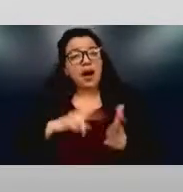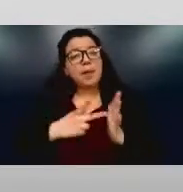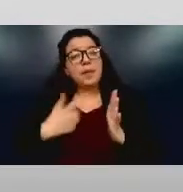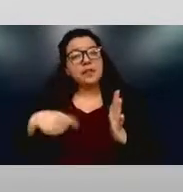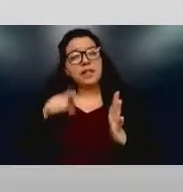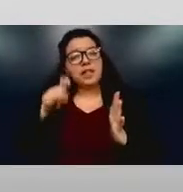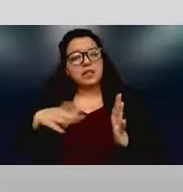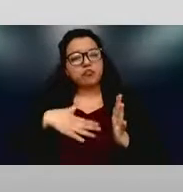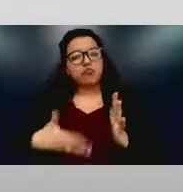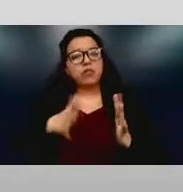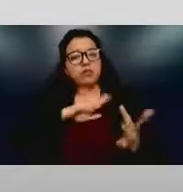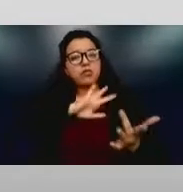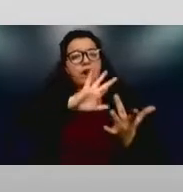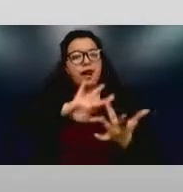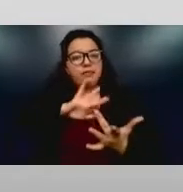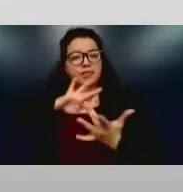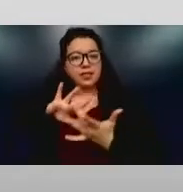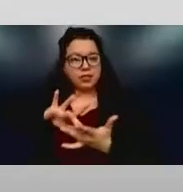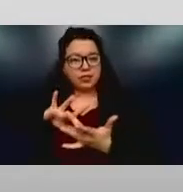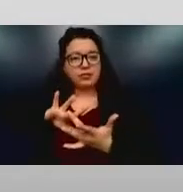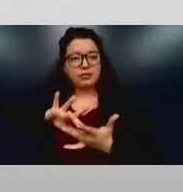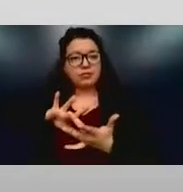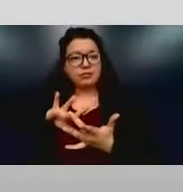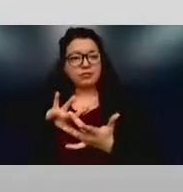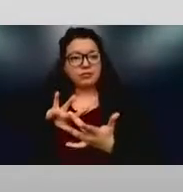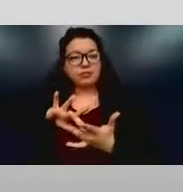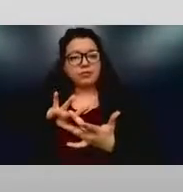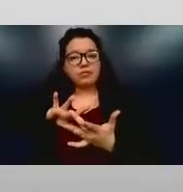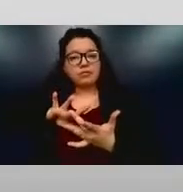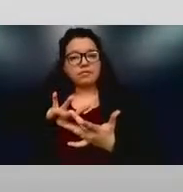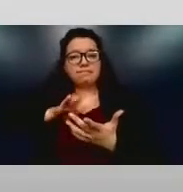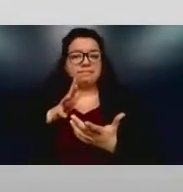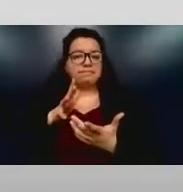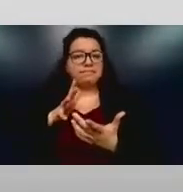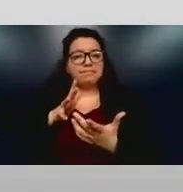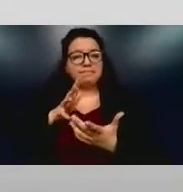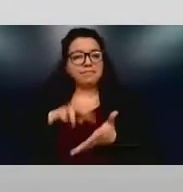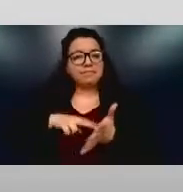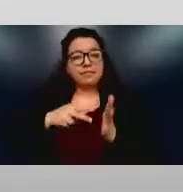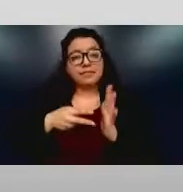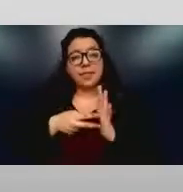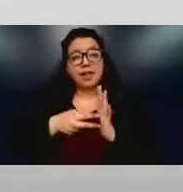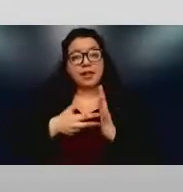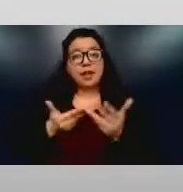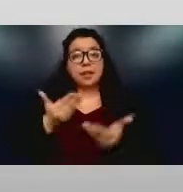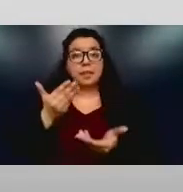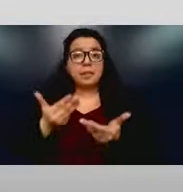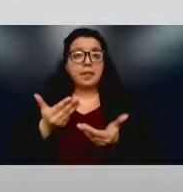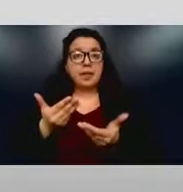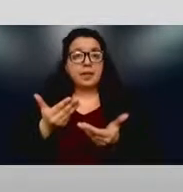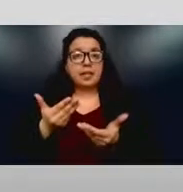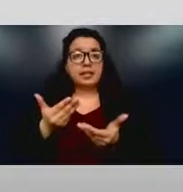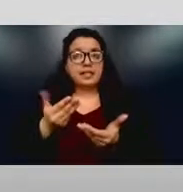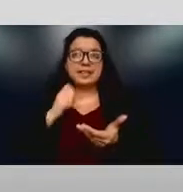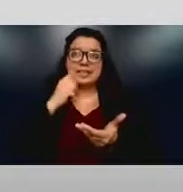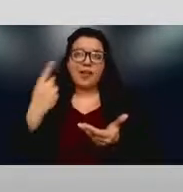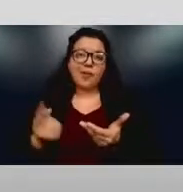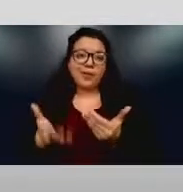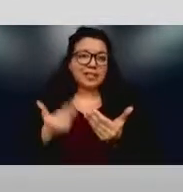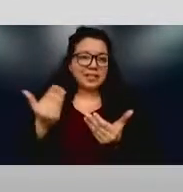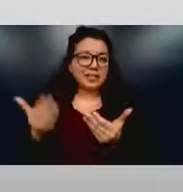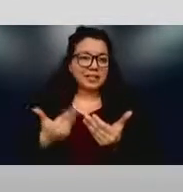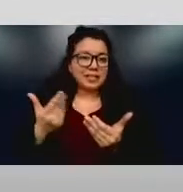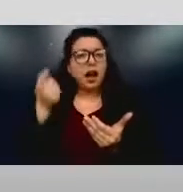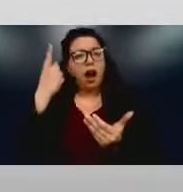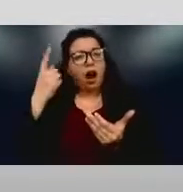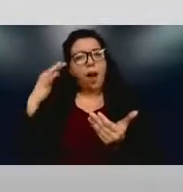out of maybe, you know, some, might not be so easy sometimes. But Pittsburgh, of course, was